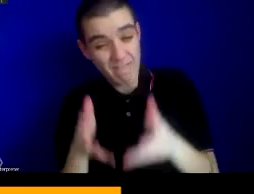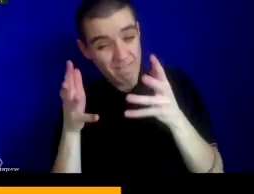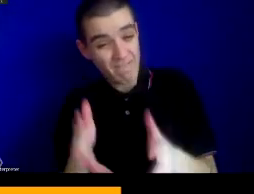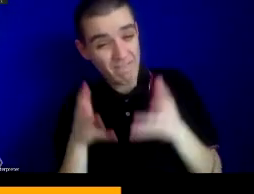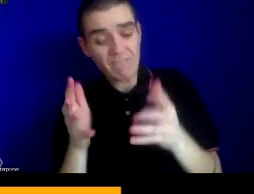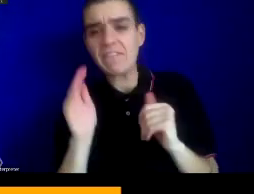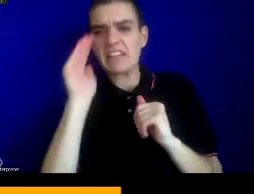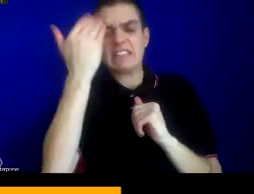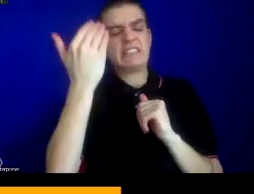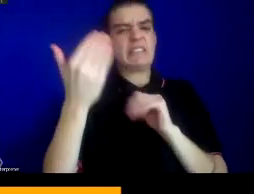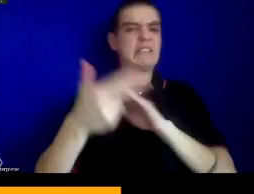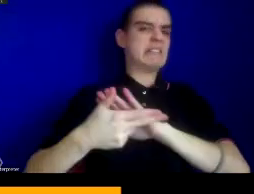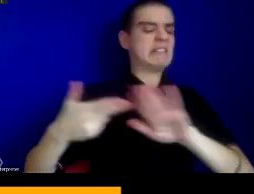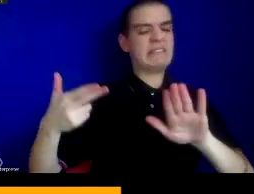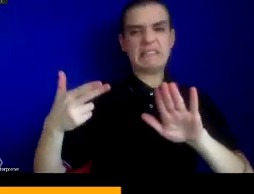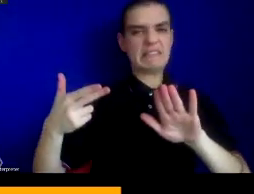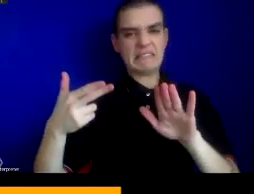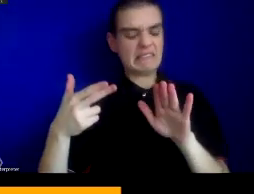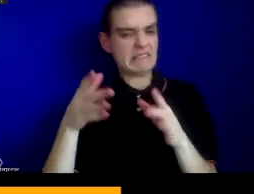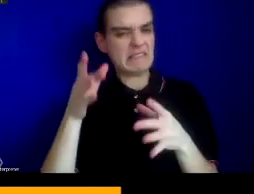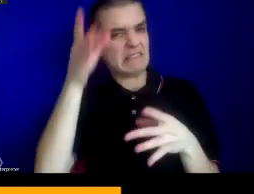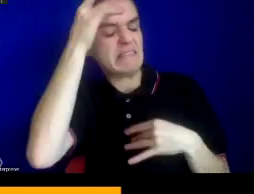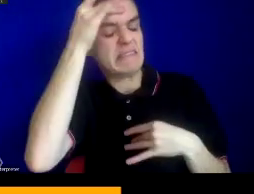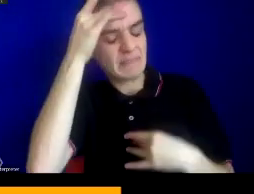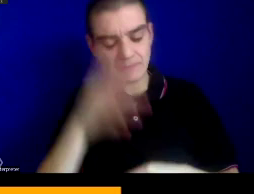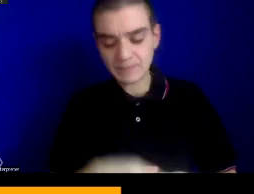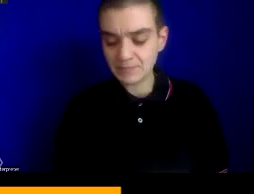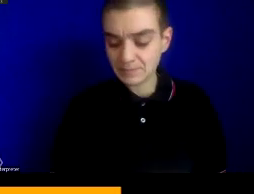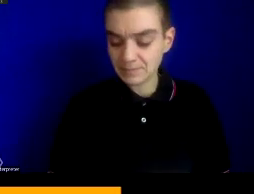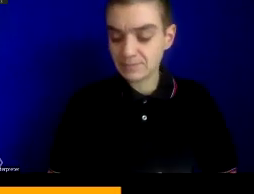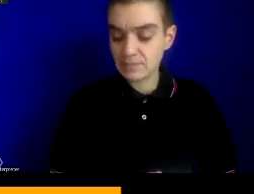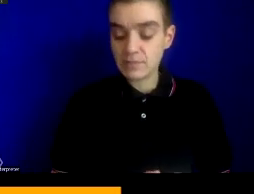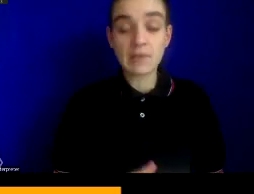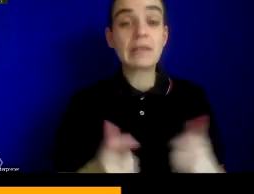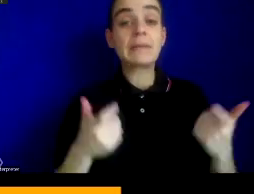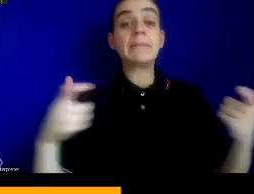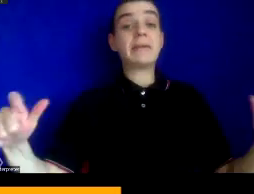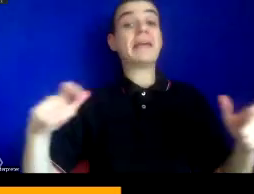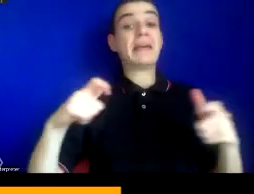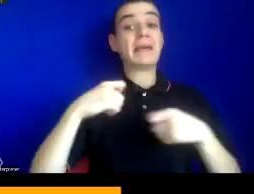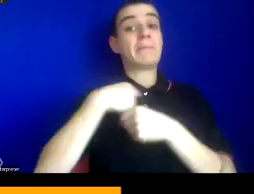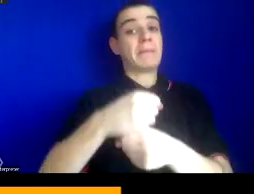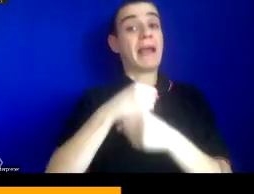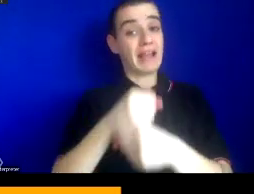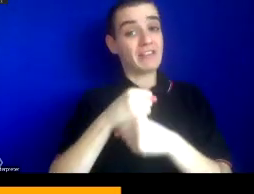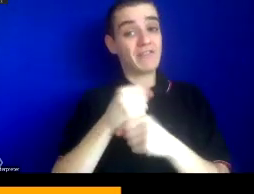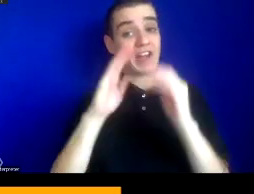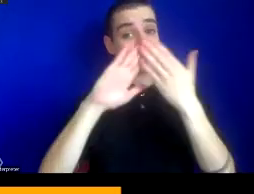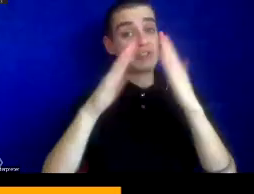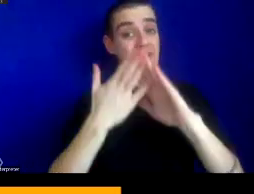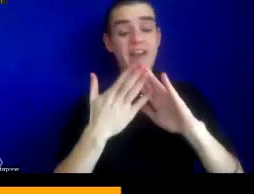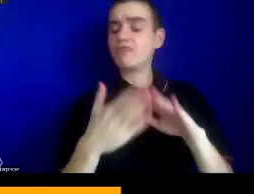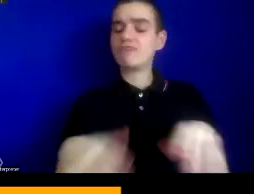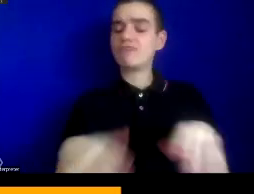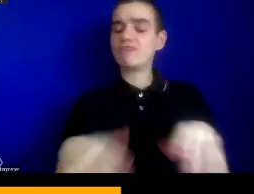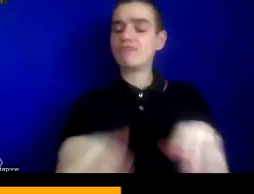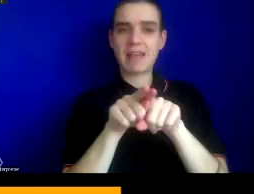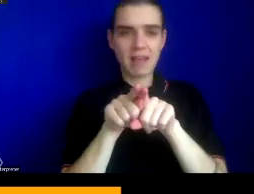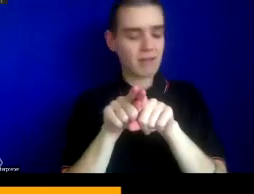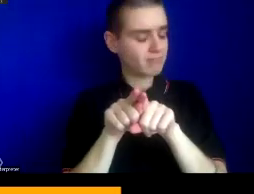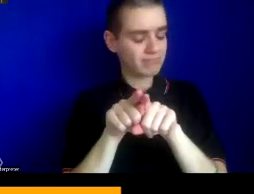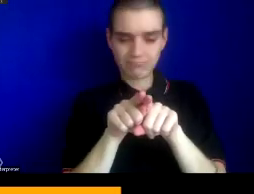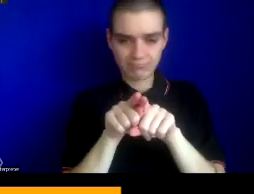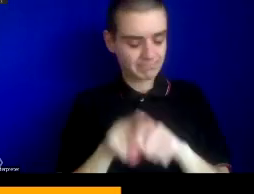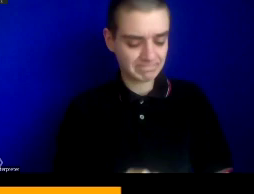with the taint of inevitable pestilence. In the larger manufacturing towns, the same tragedy was acted on a smaller yet